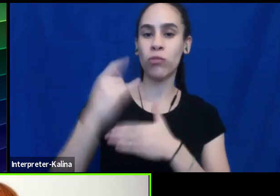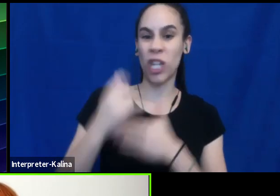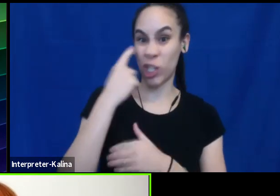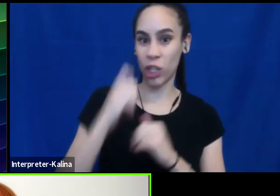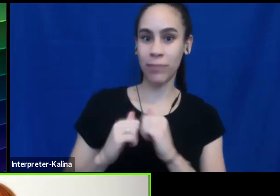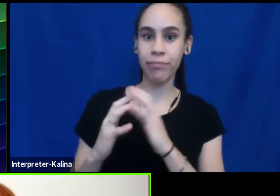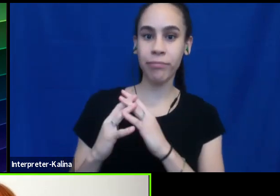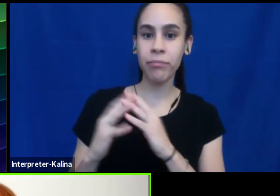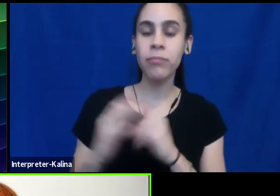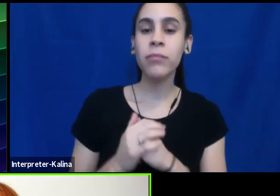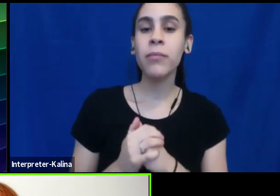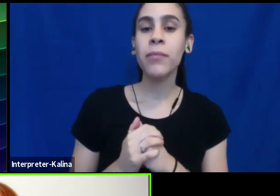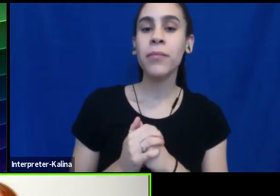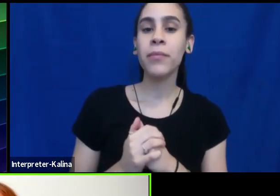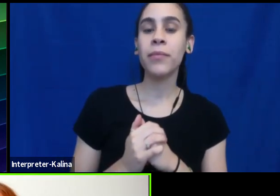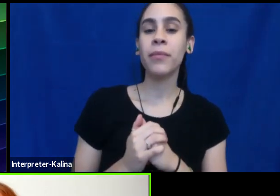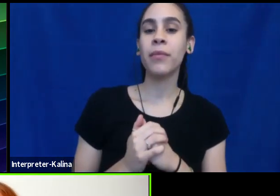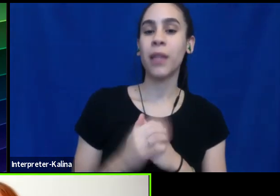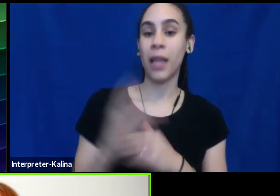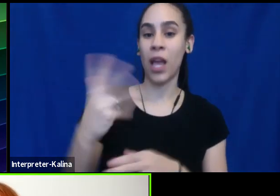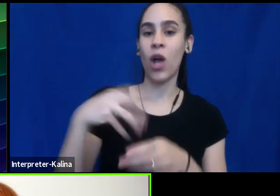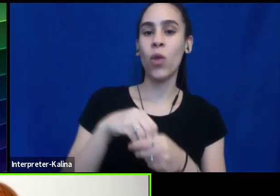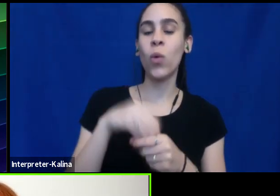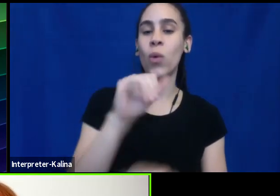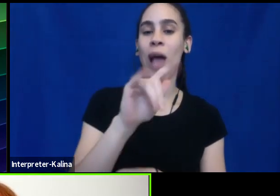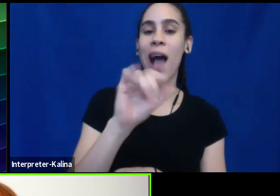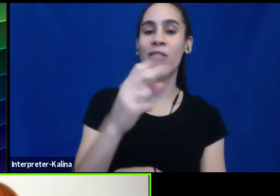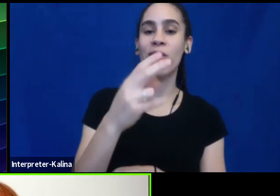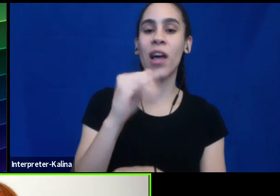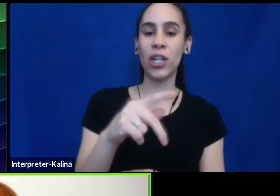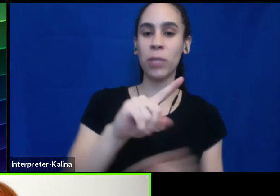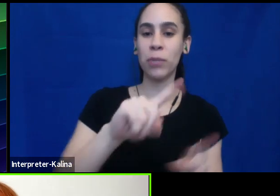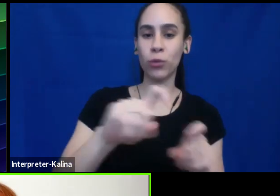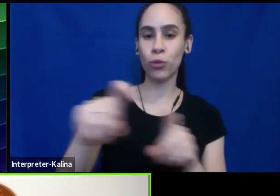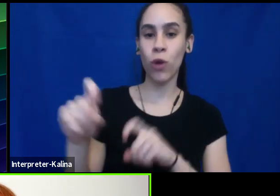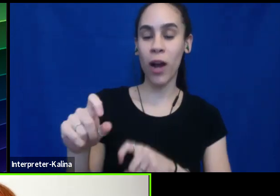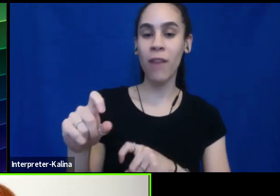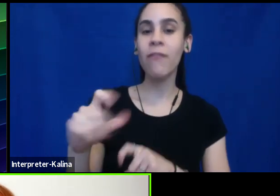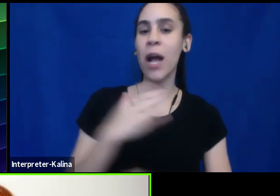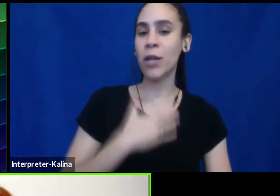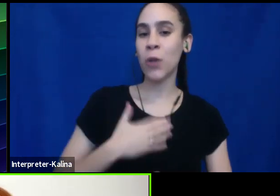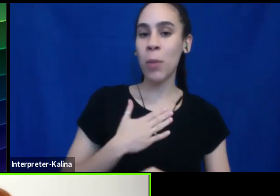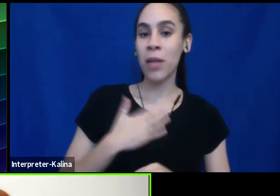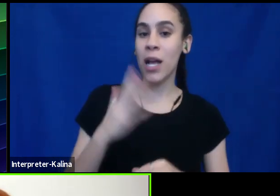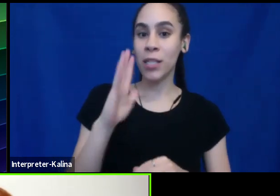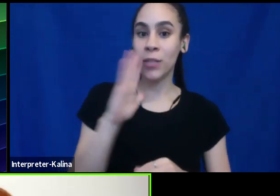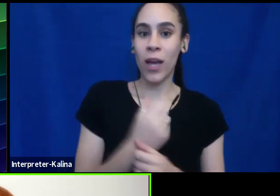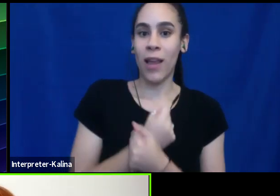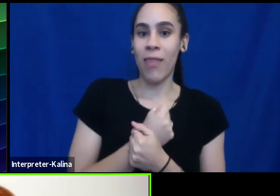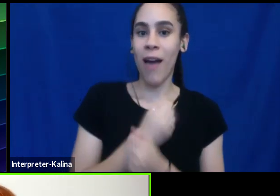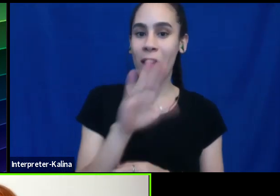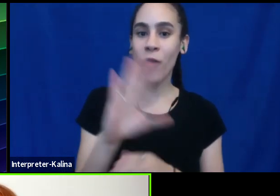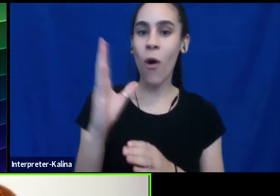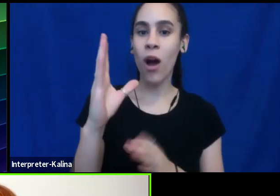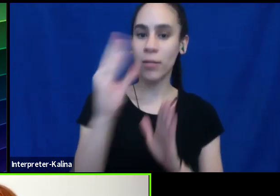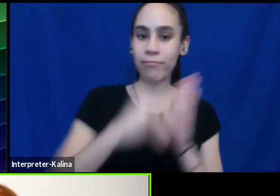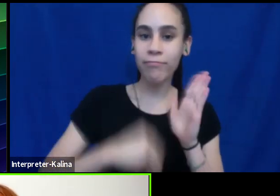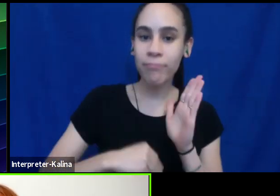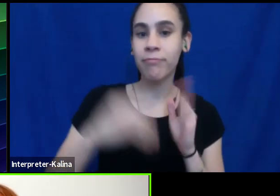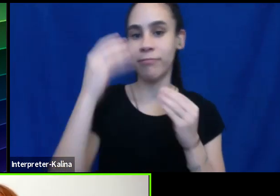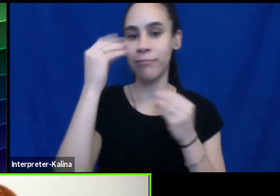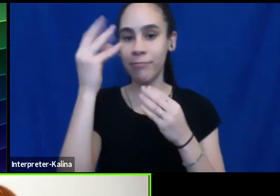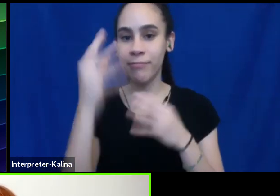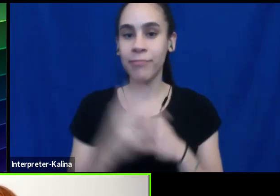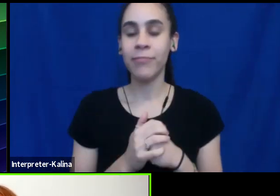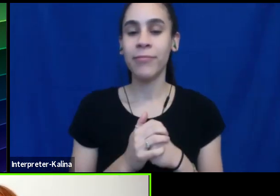And part of that includes an allyship survey. So we'd love your input on that. Please fill it out. We'd love to hear from